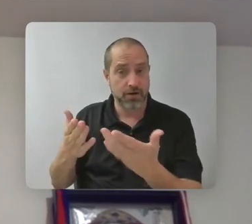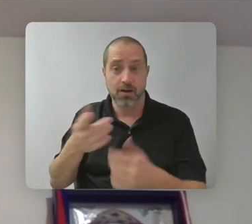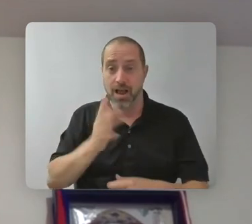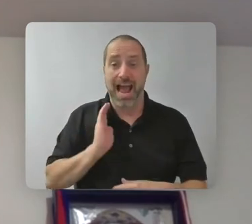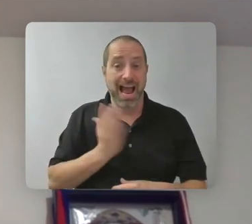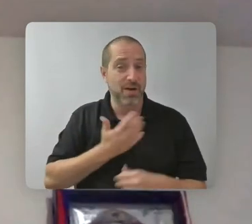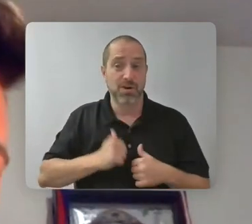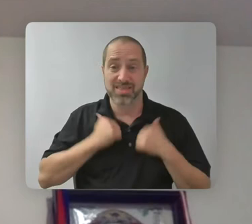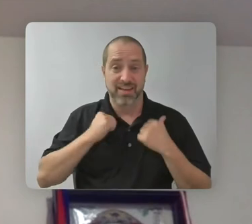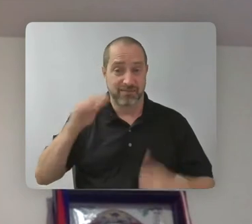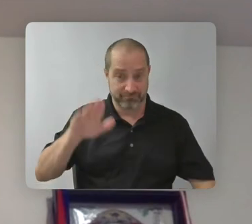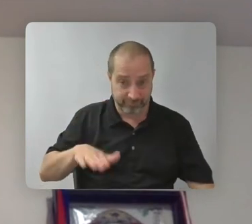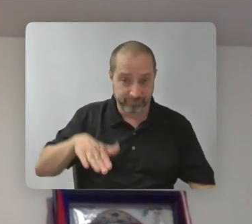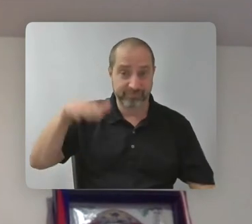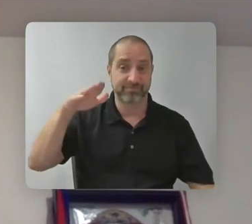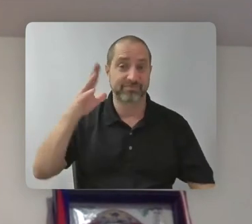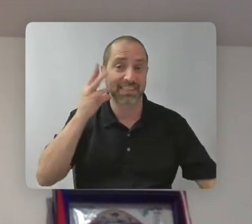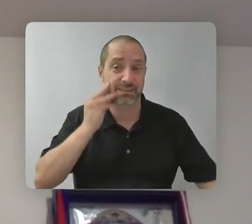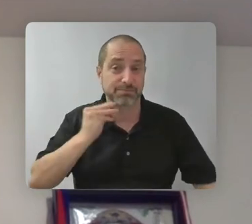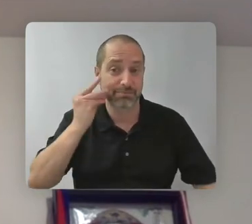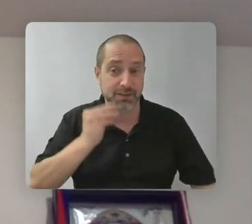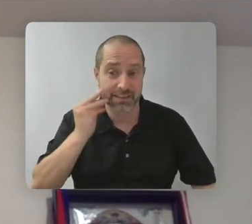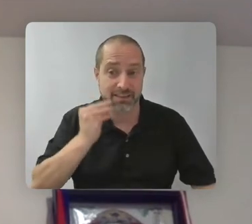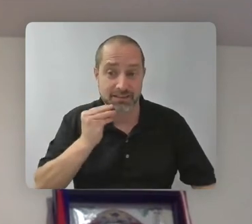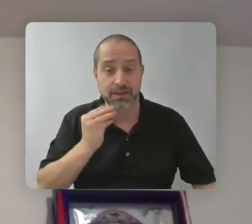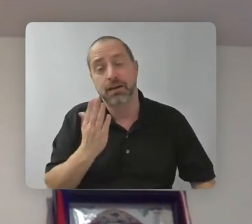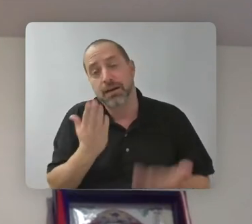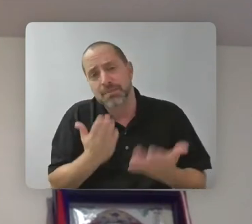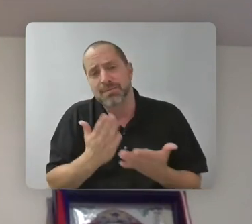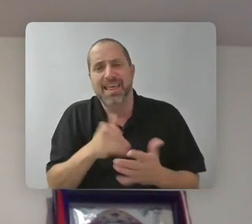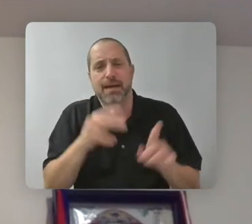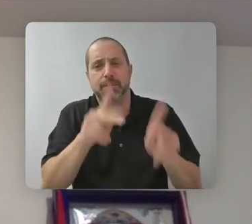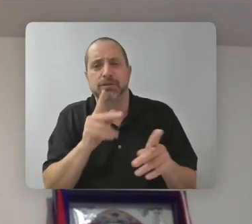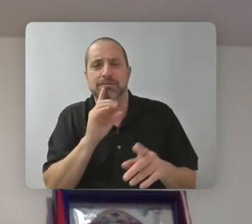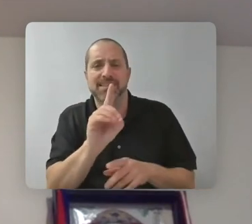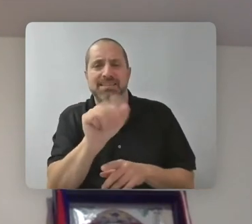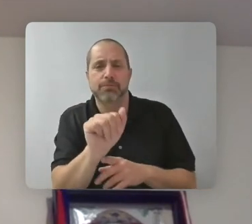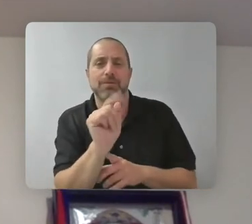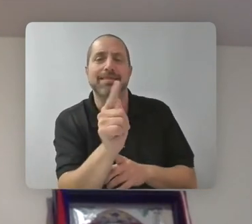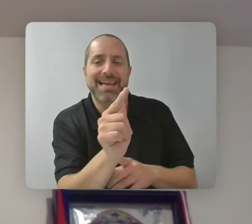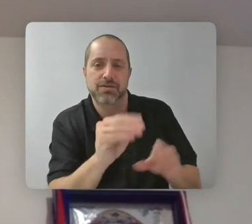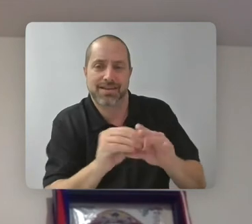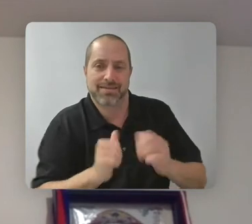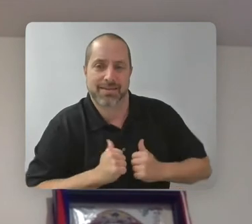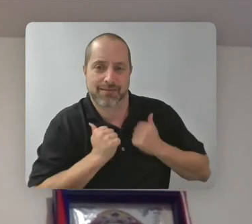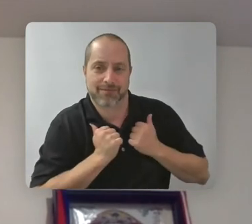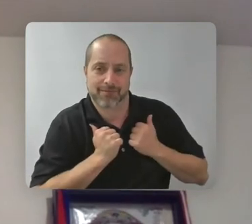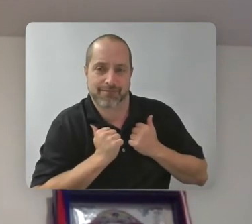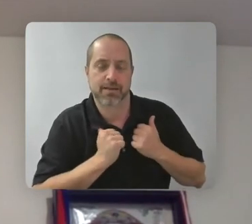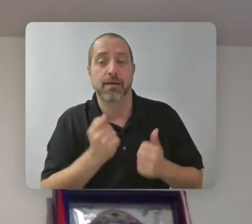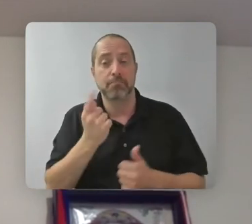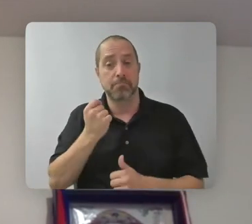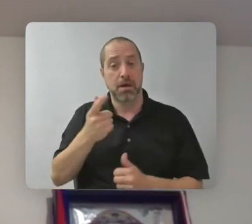may become disabled later on in their life. But, um, but for people who, who have lived